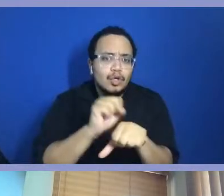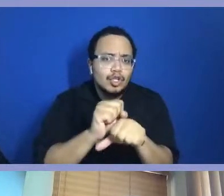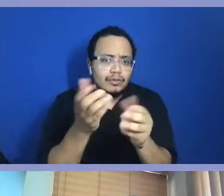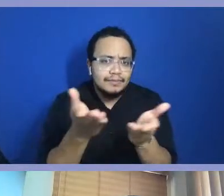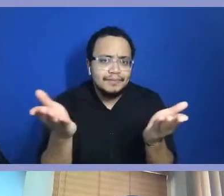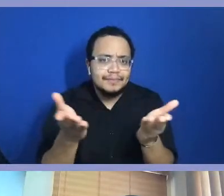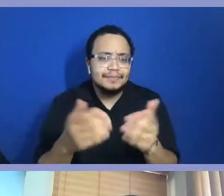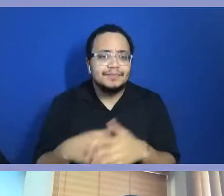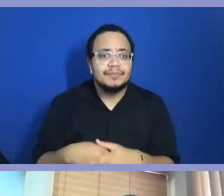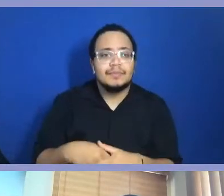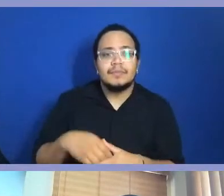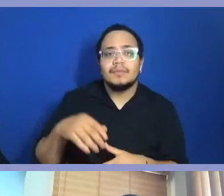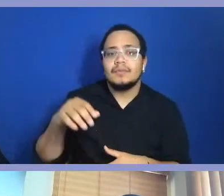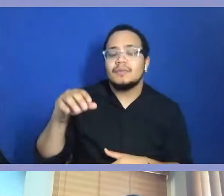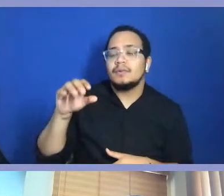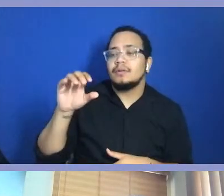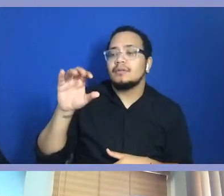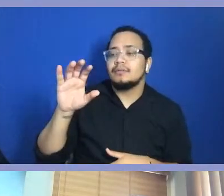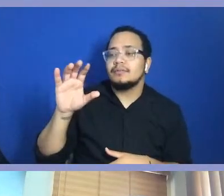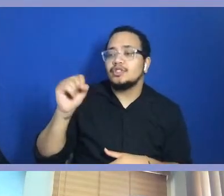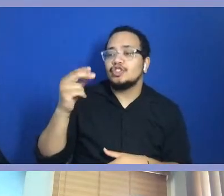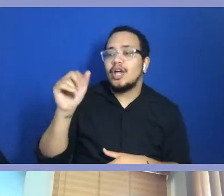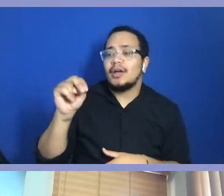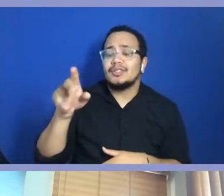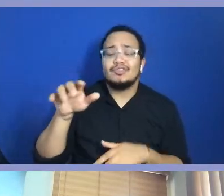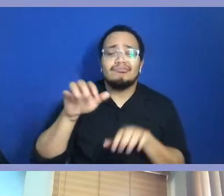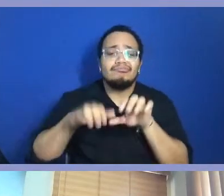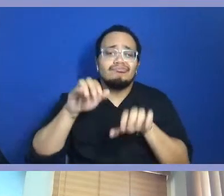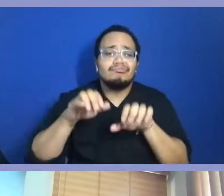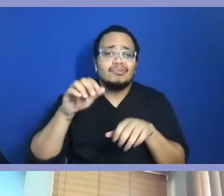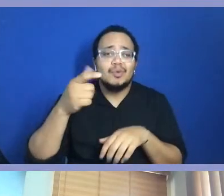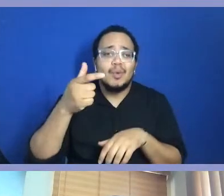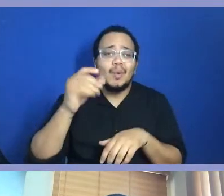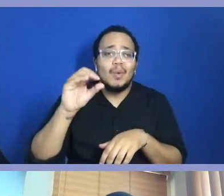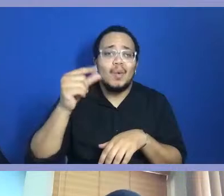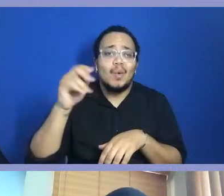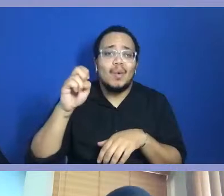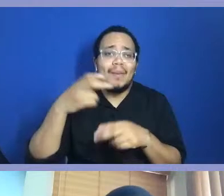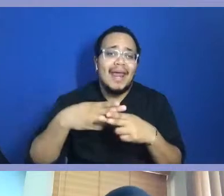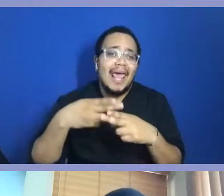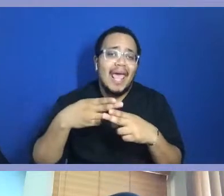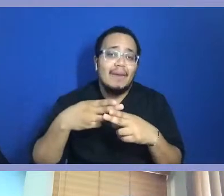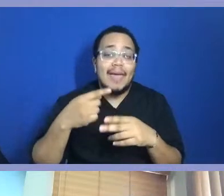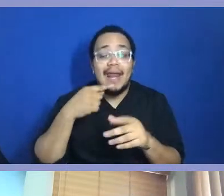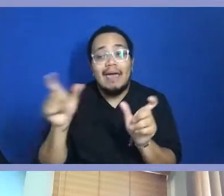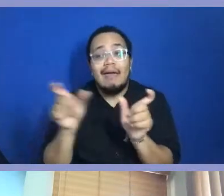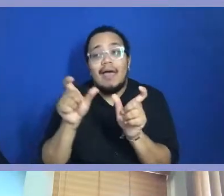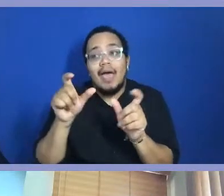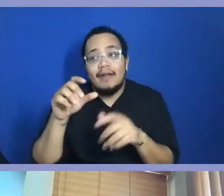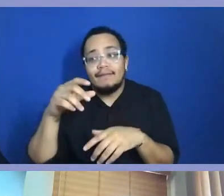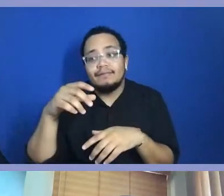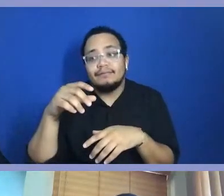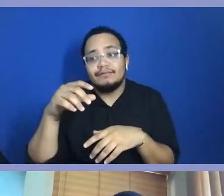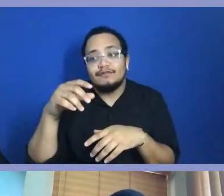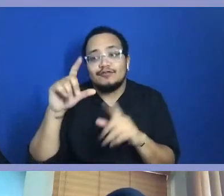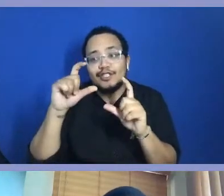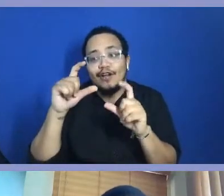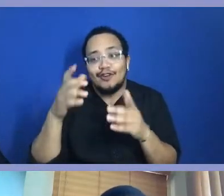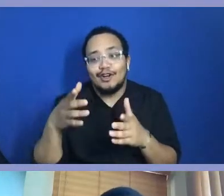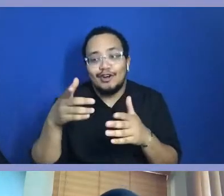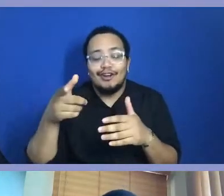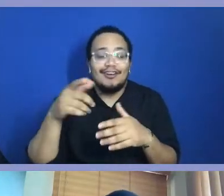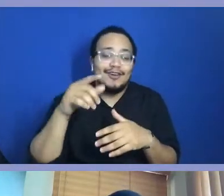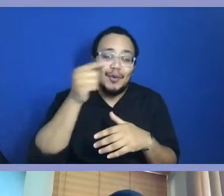For me, if just Google up my name and say photographer, all kind of stuff come up in Google or Firefox. Otherwise,